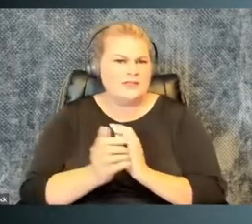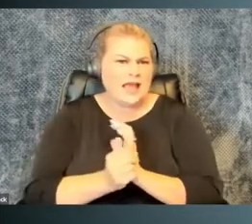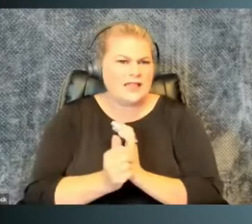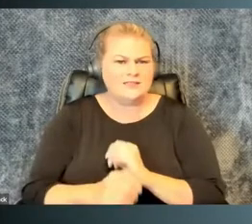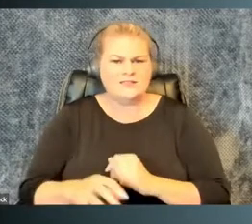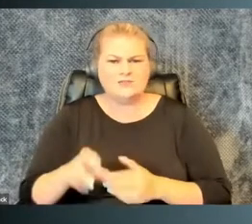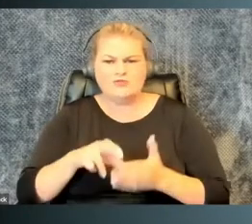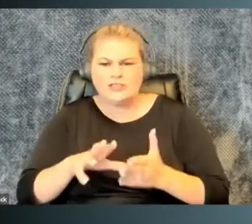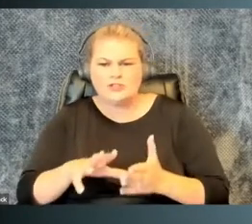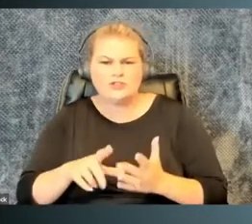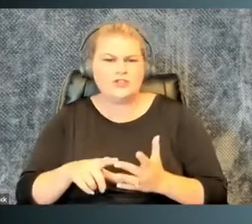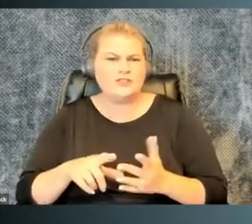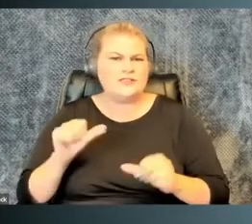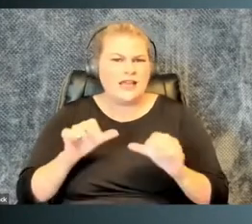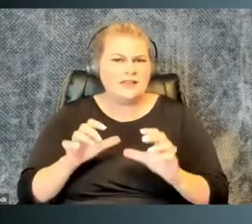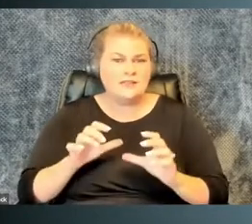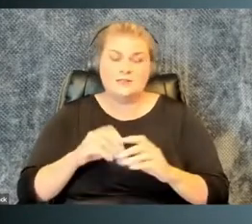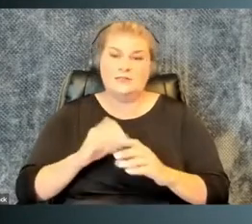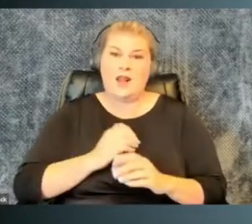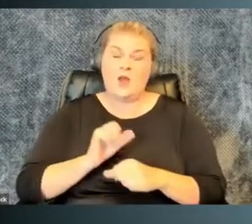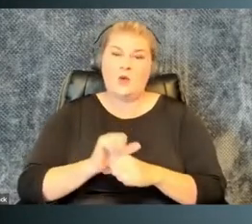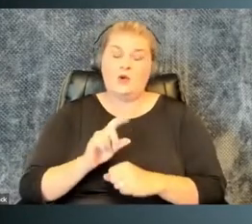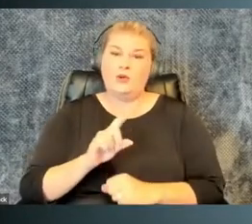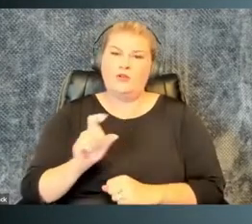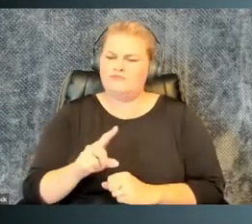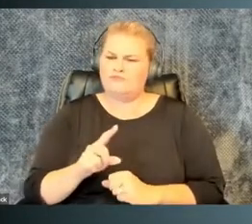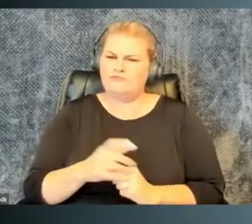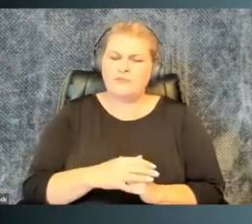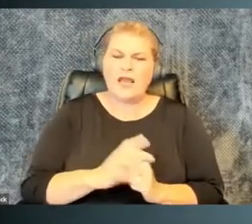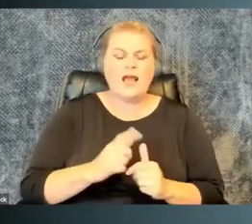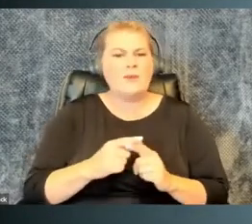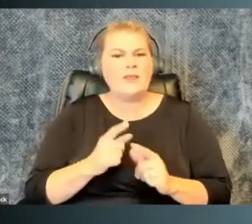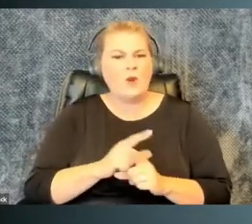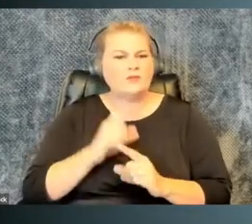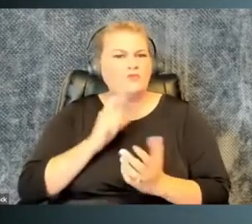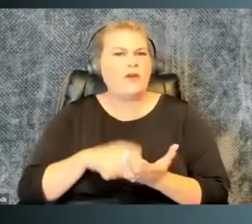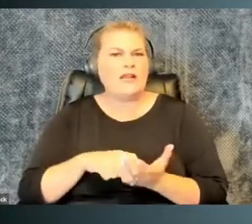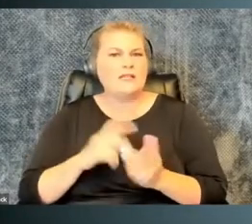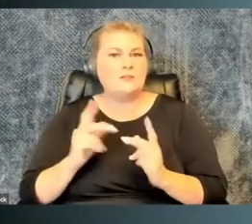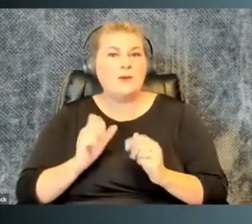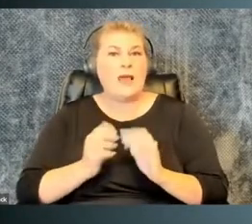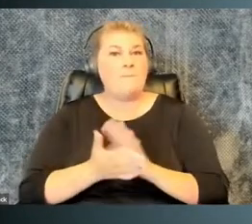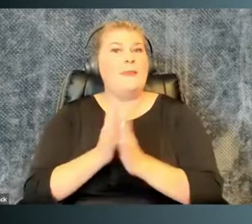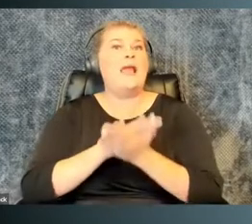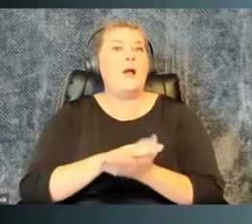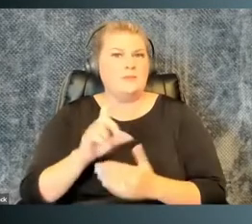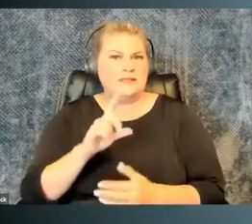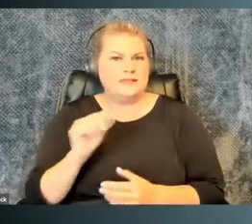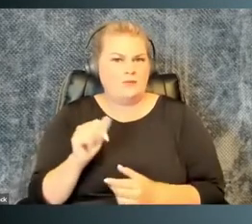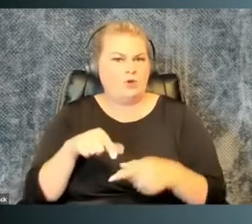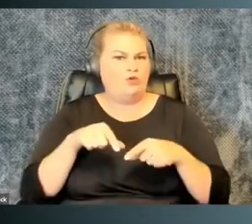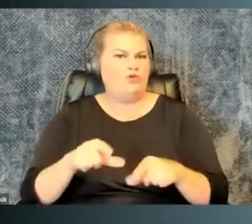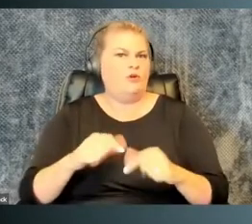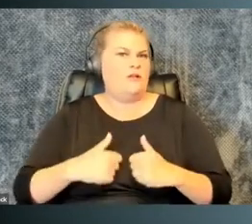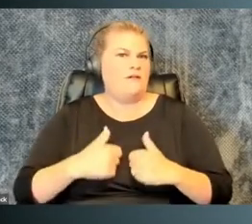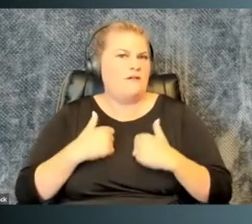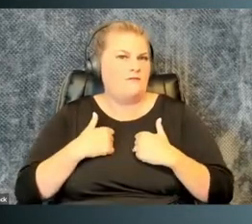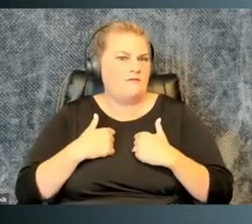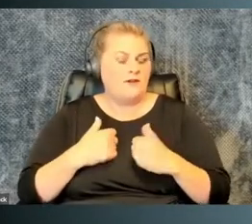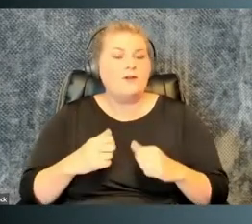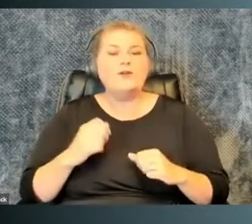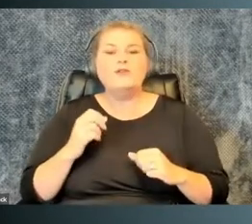disabled researchers, disabled scientists in the work that we do, while also recognizing that people can become